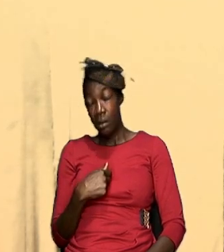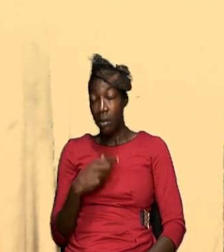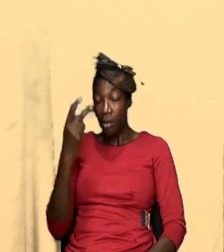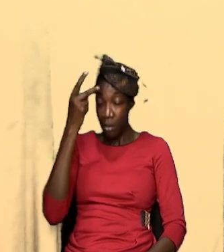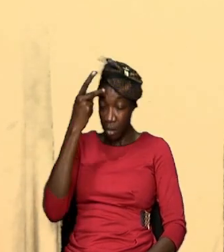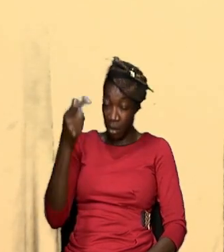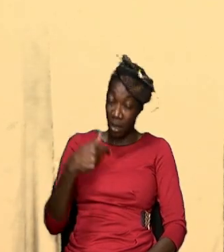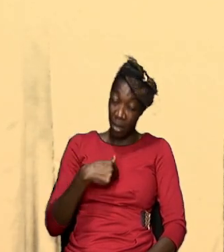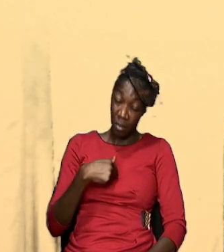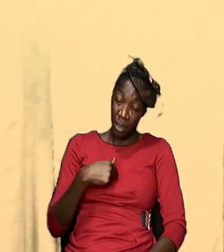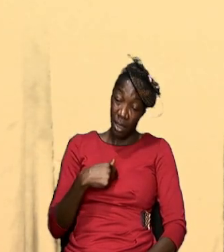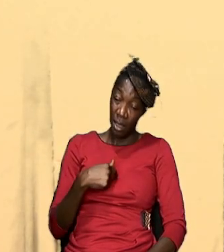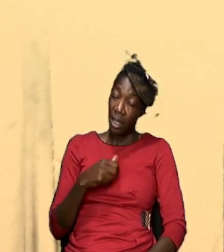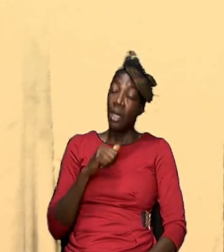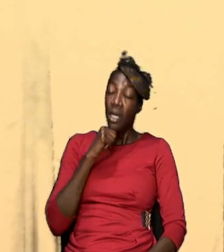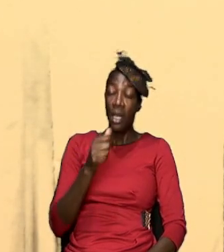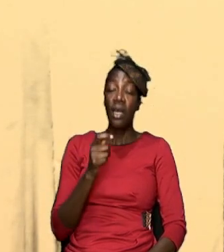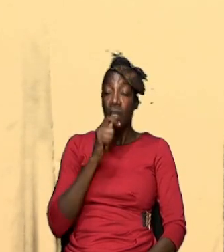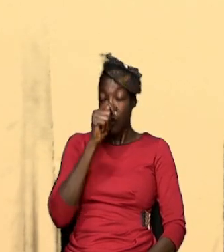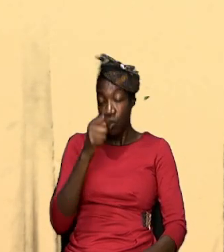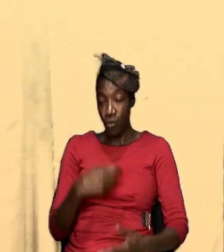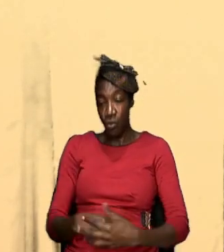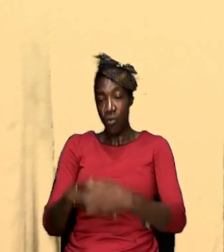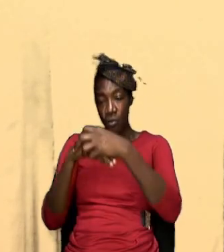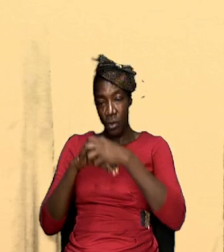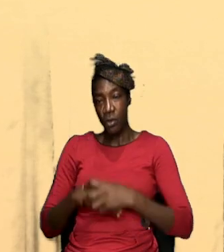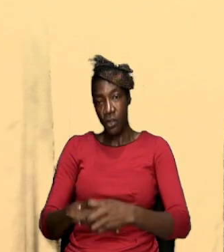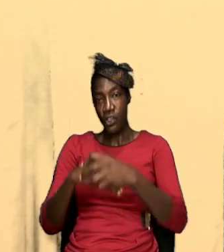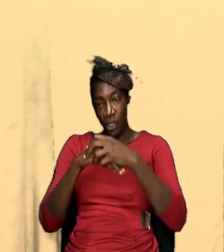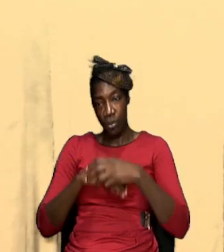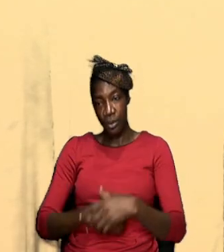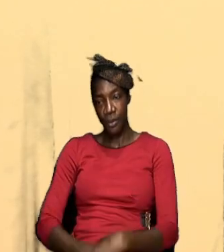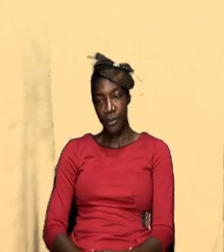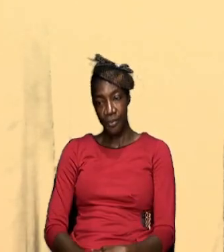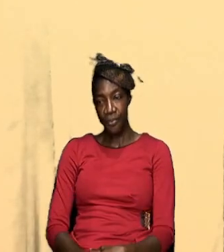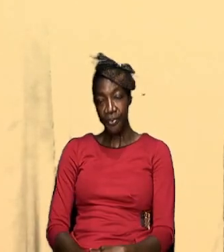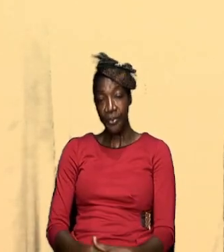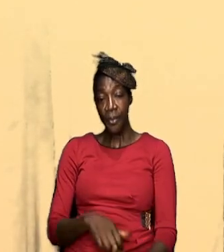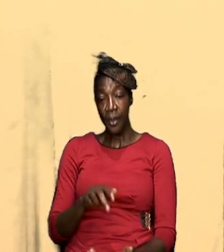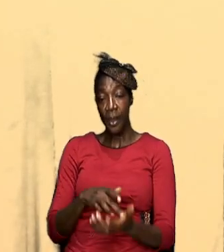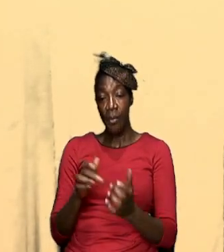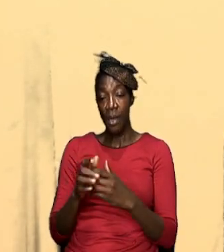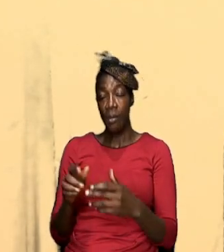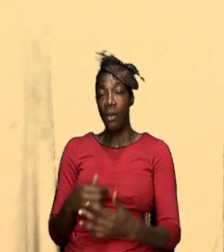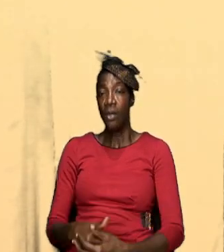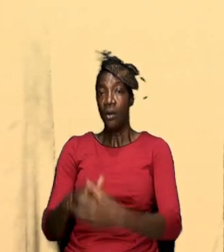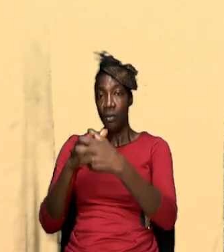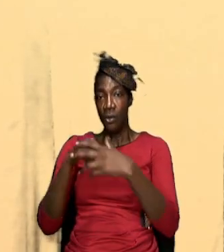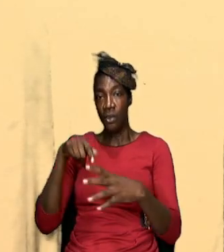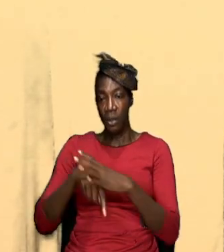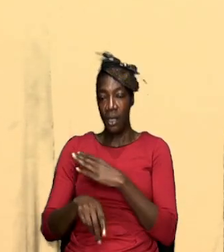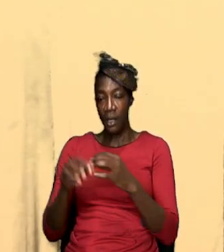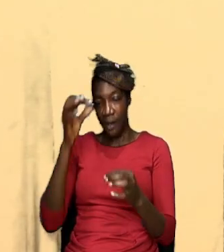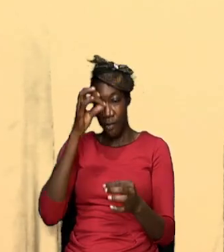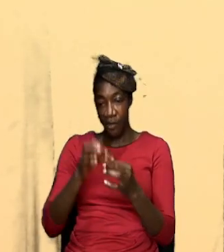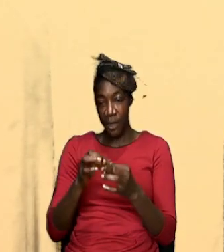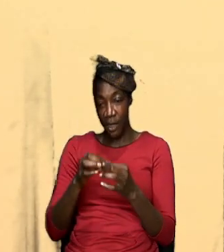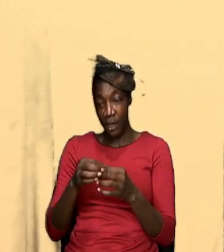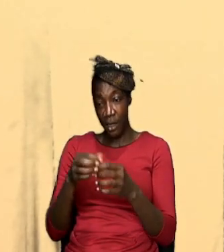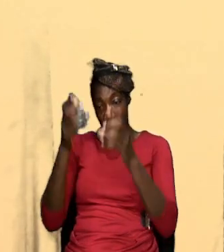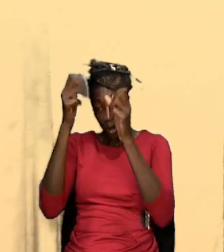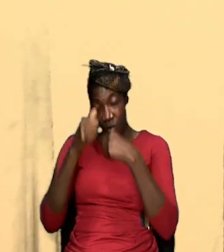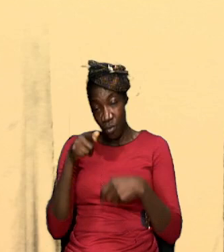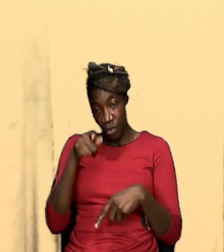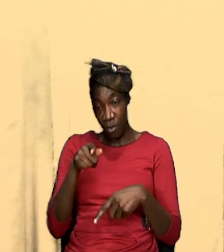the Bible here refers to as worshipping him in faith okay so I hope you would have